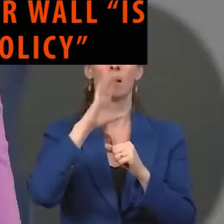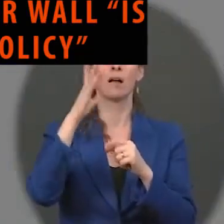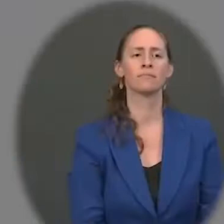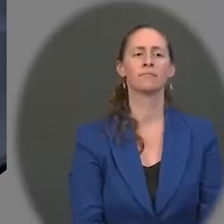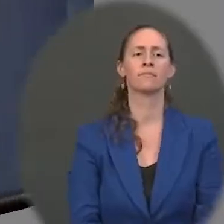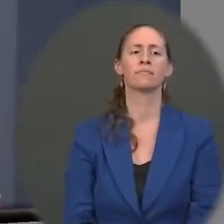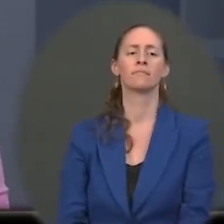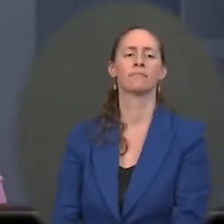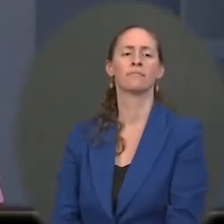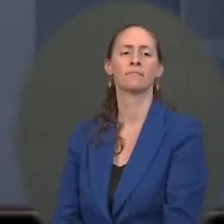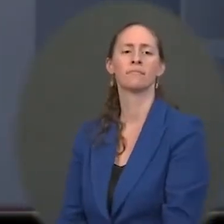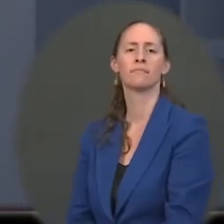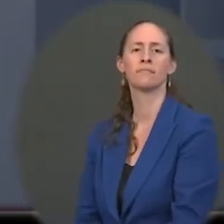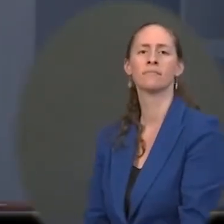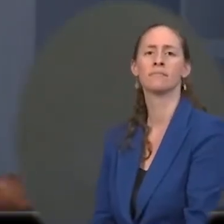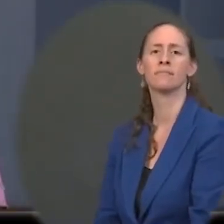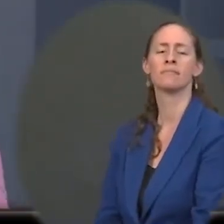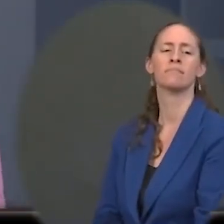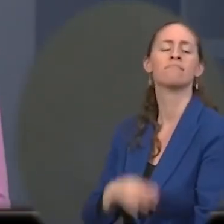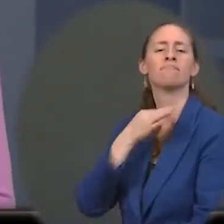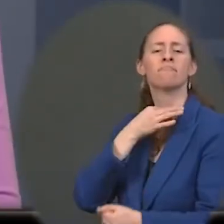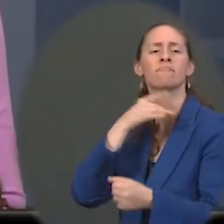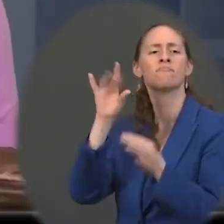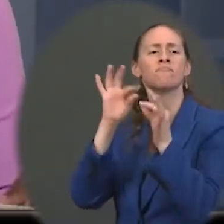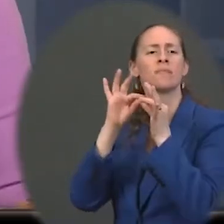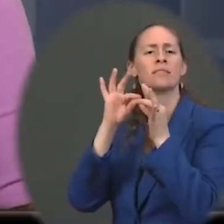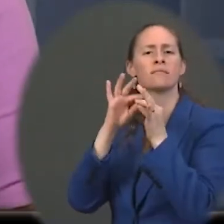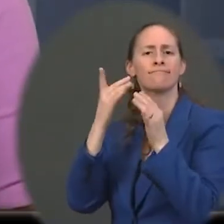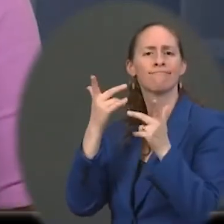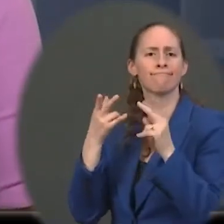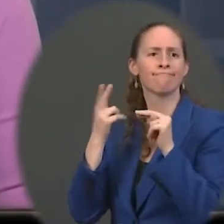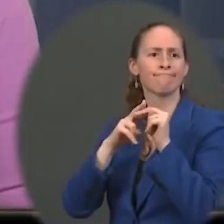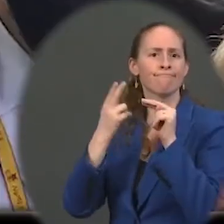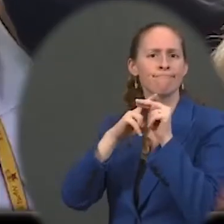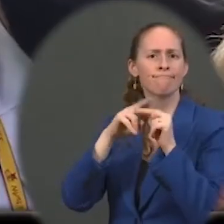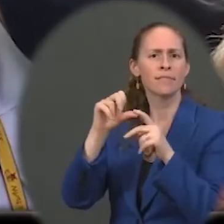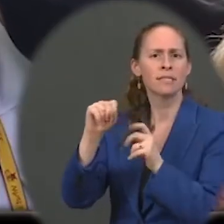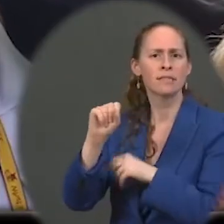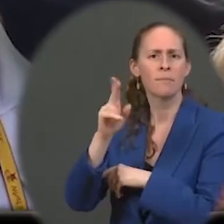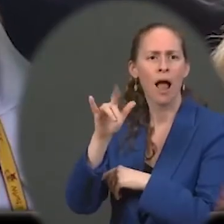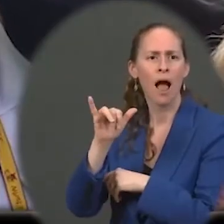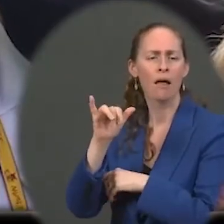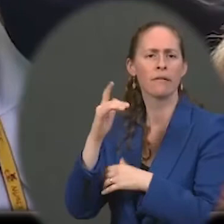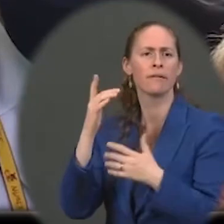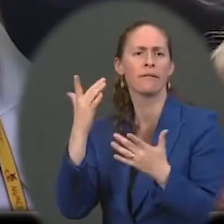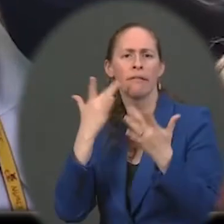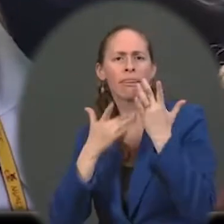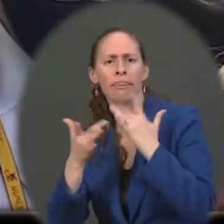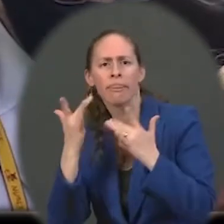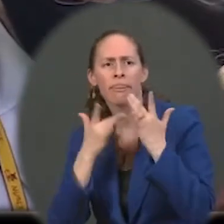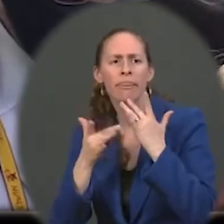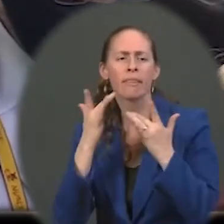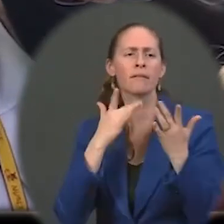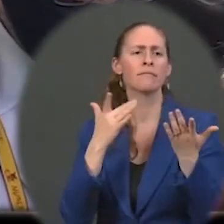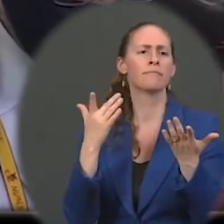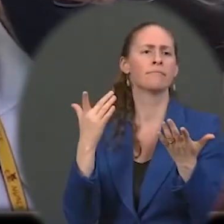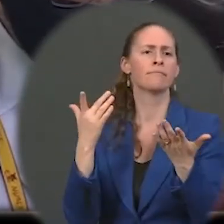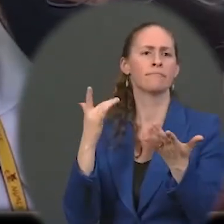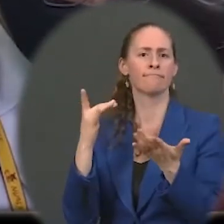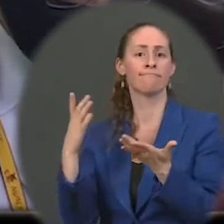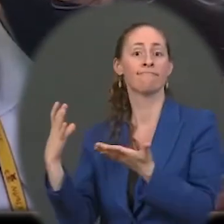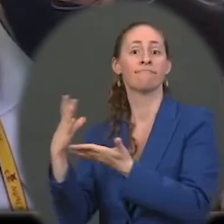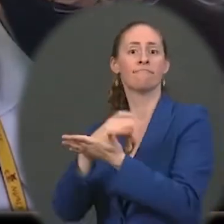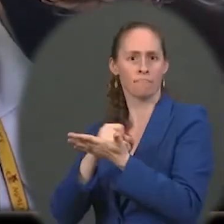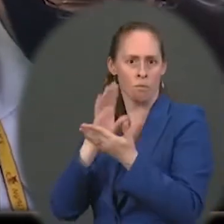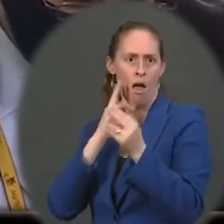policy. You mentioned at the top that unemployment's down, wages are up, and that's a testament to the progress that President Biden has made on the economy.